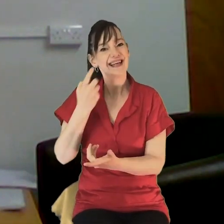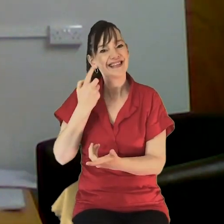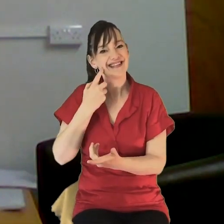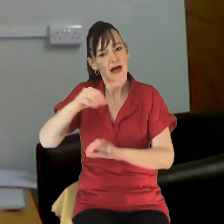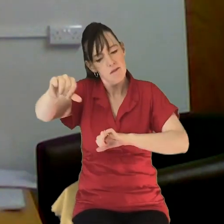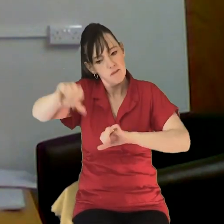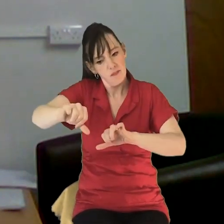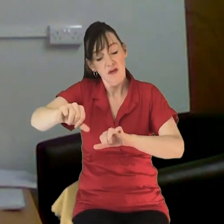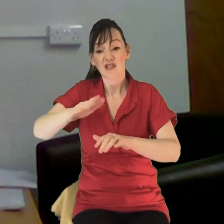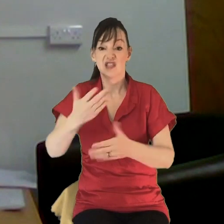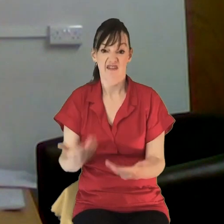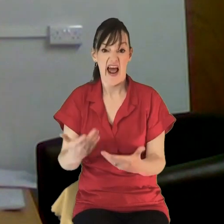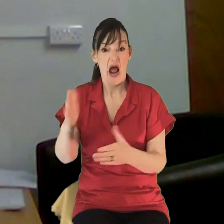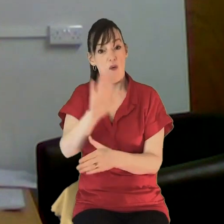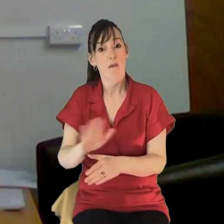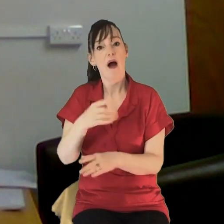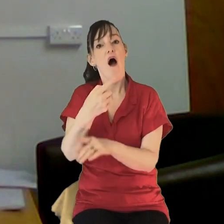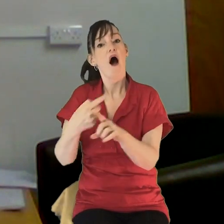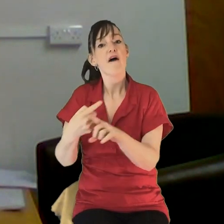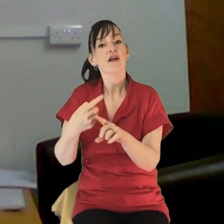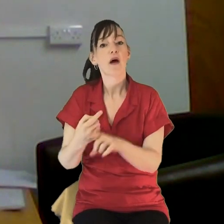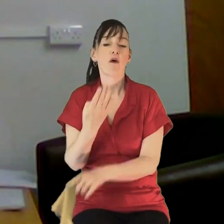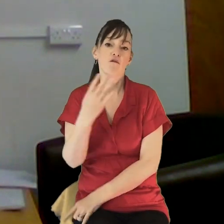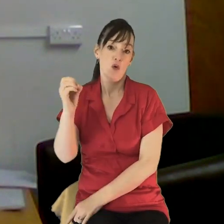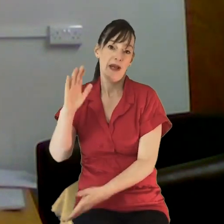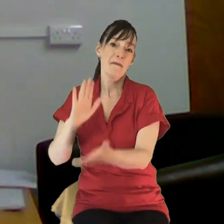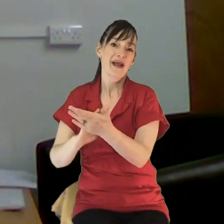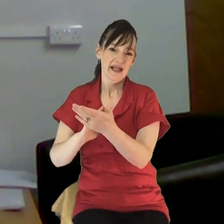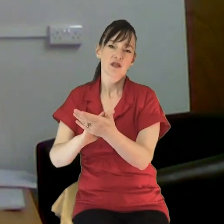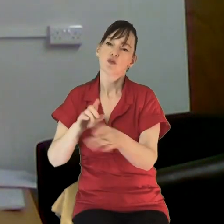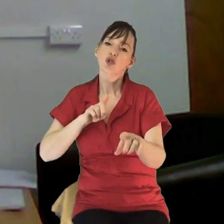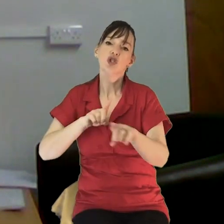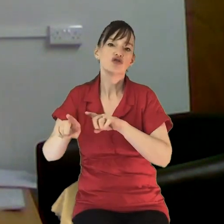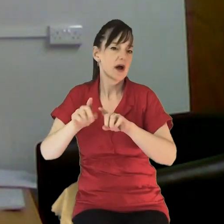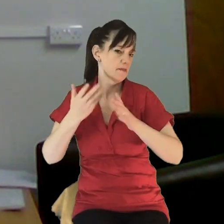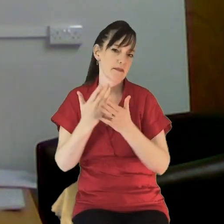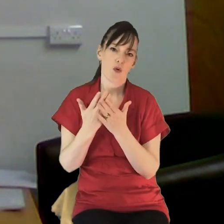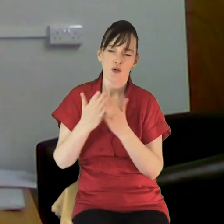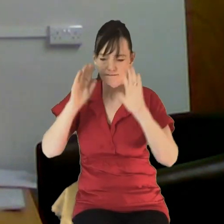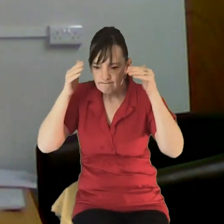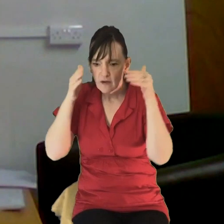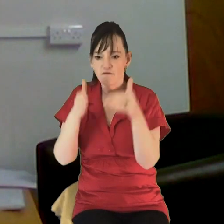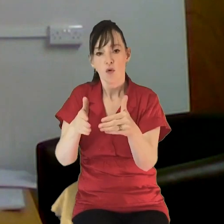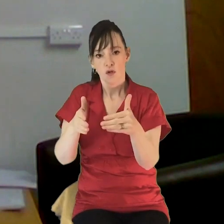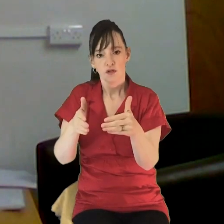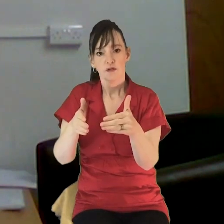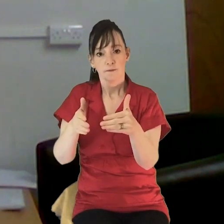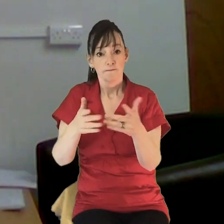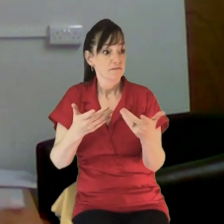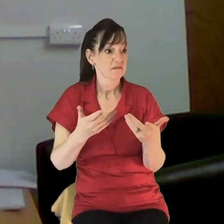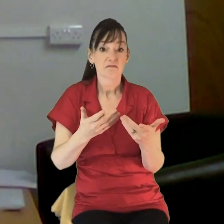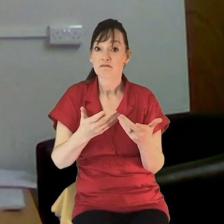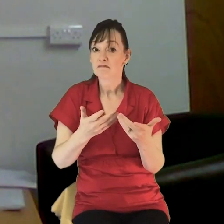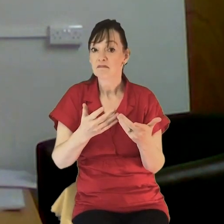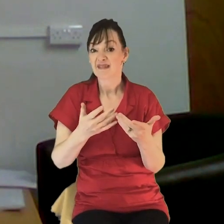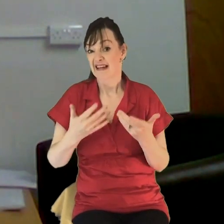to whittle it down to kind of half an hour, maybe 40 minute sessions where we're trying to be a bit more streamlined and focused. We're perhaps giving people a bit more